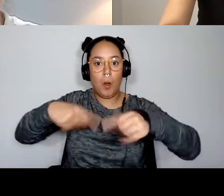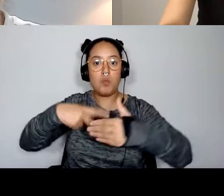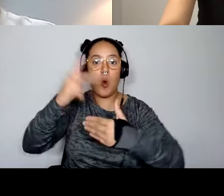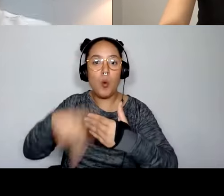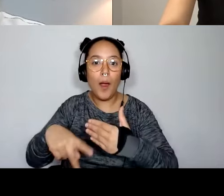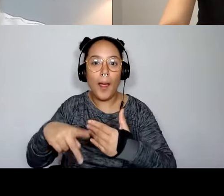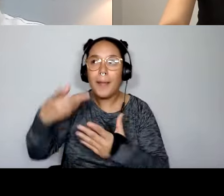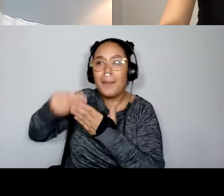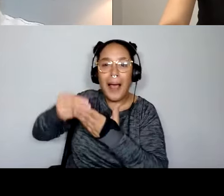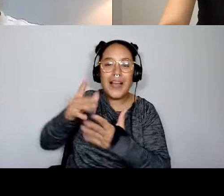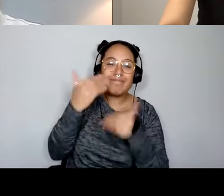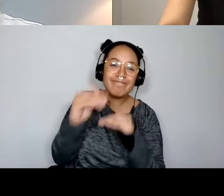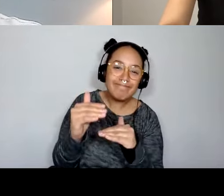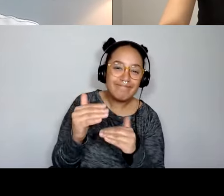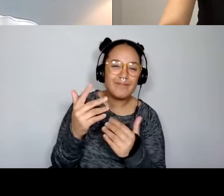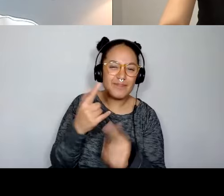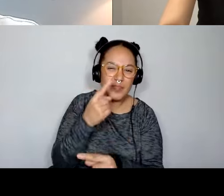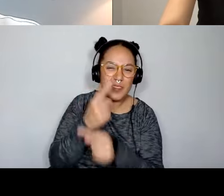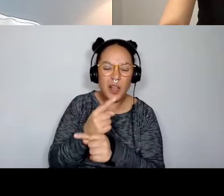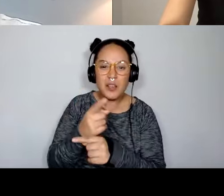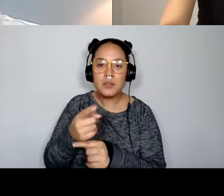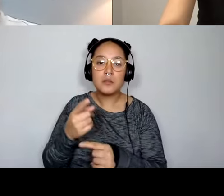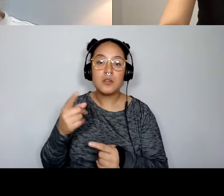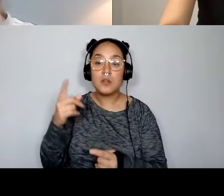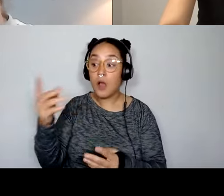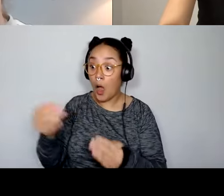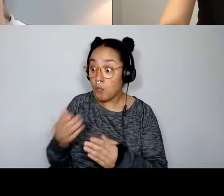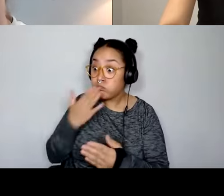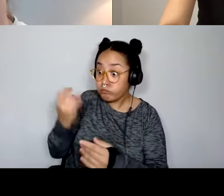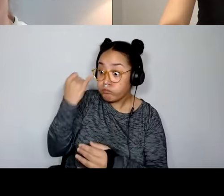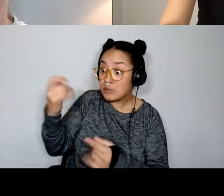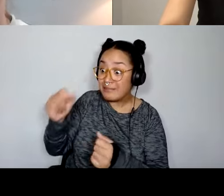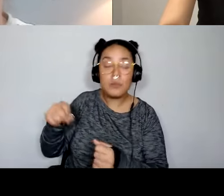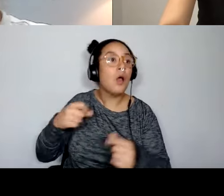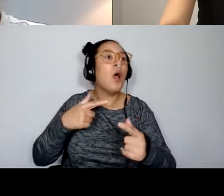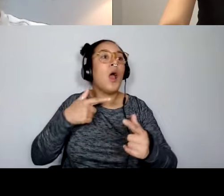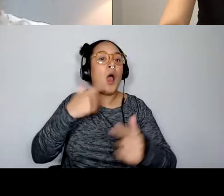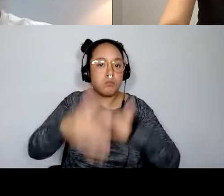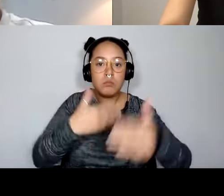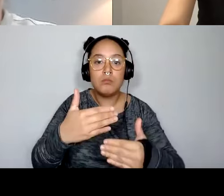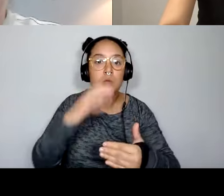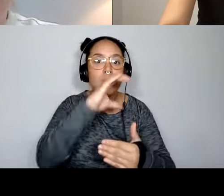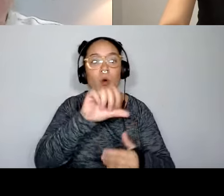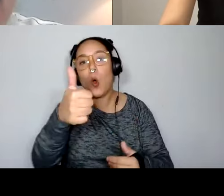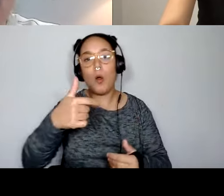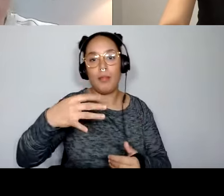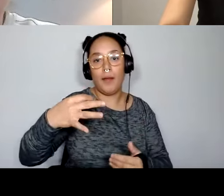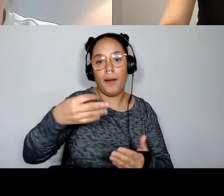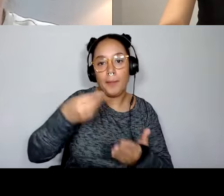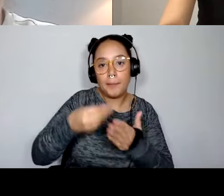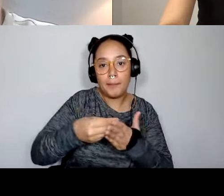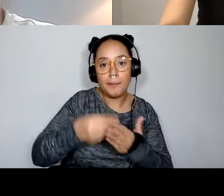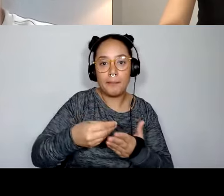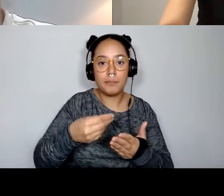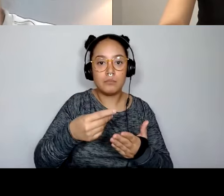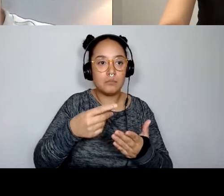Um, they, they then went on and sought additional funding to start that initiative. Somebody asked about